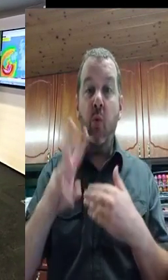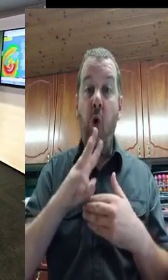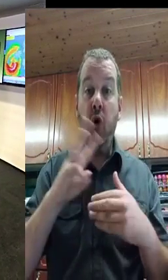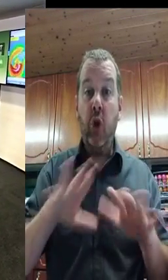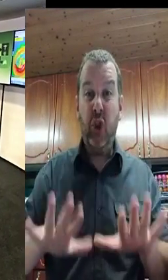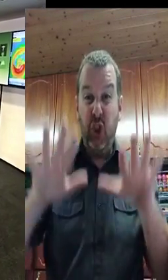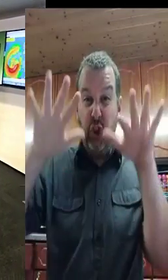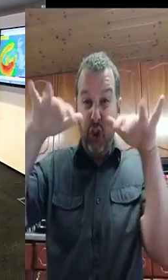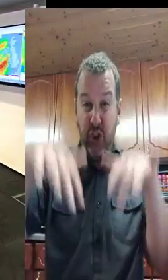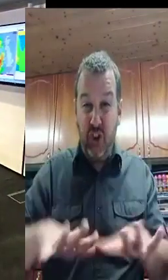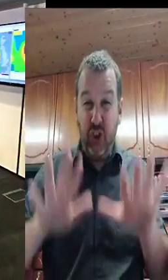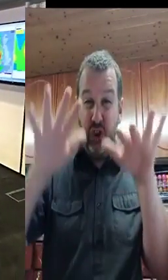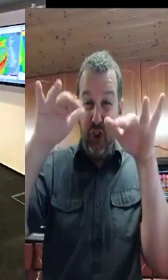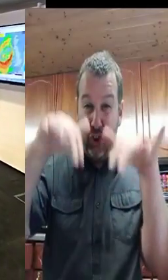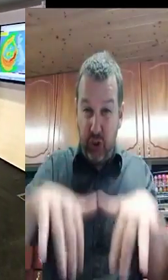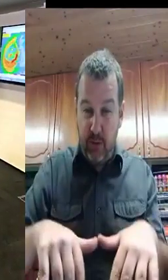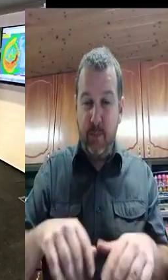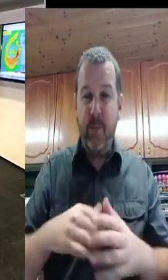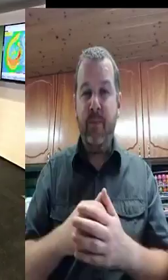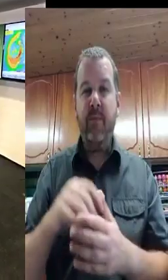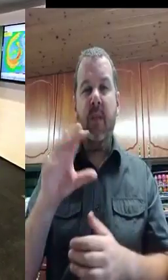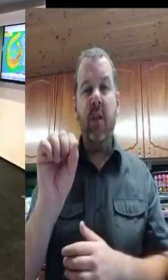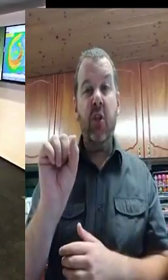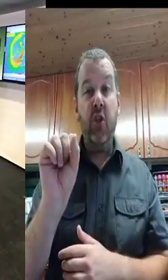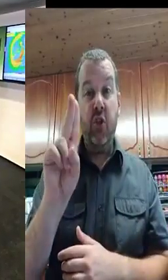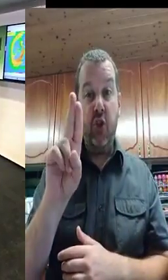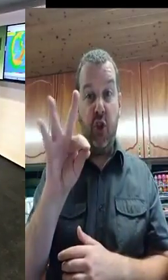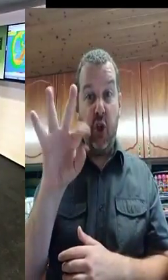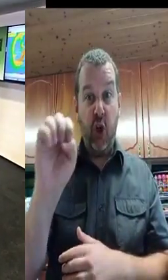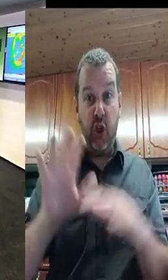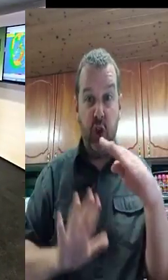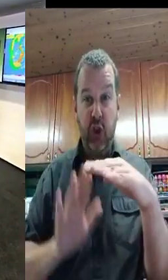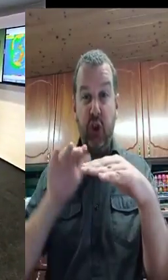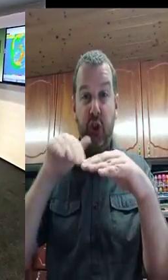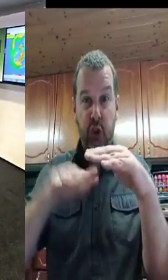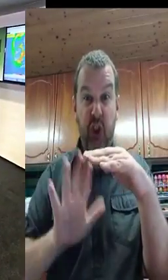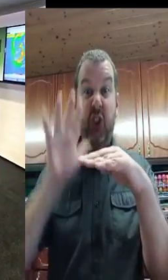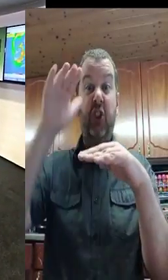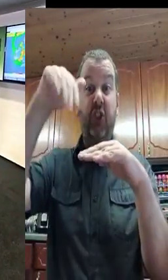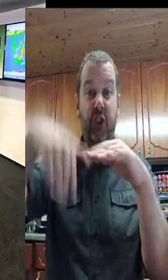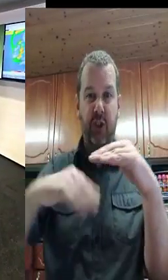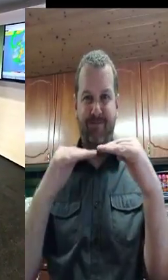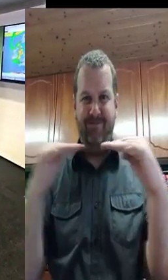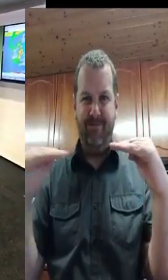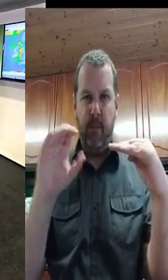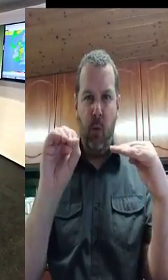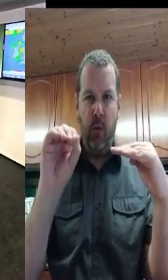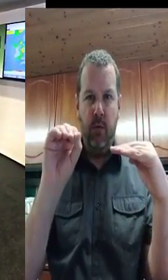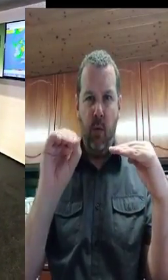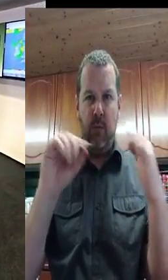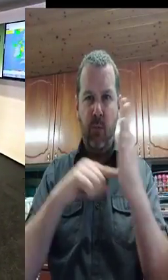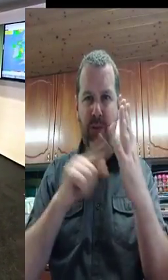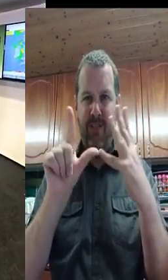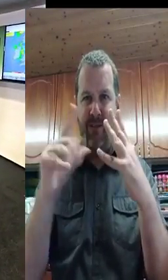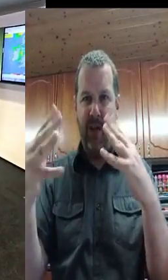The affected areas include the coastlines of counties Mayo, Balway, Clare, Kerry,